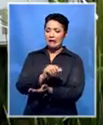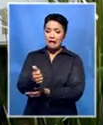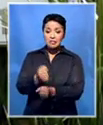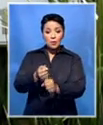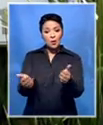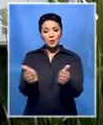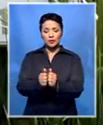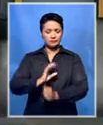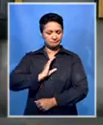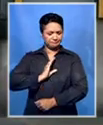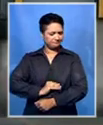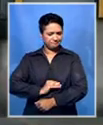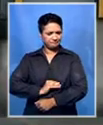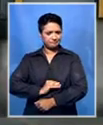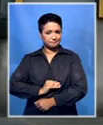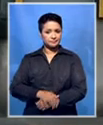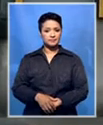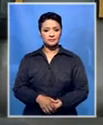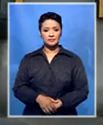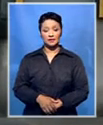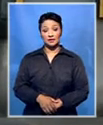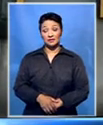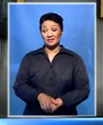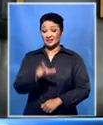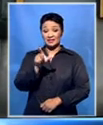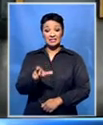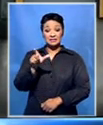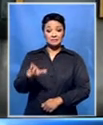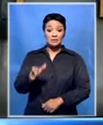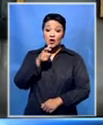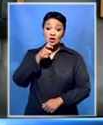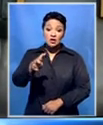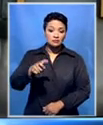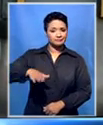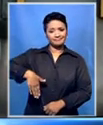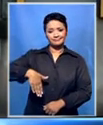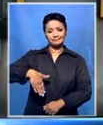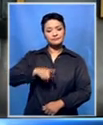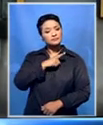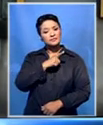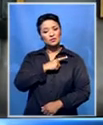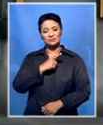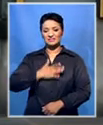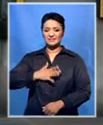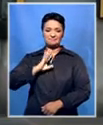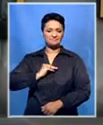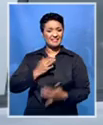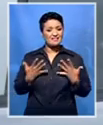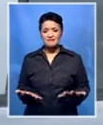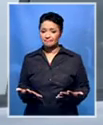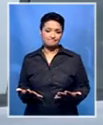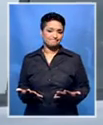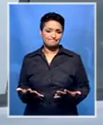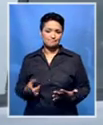devastated. It's understandable that nobody wants to talk now. They will in time, not immediately.